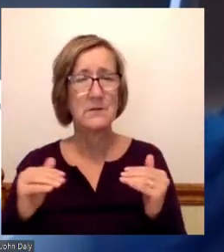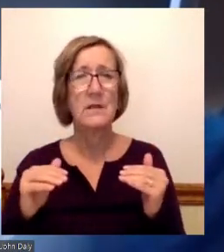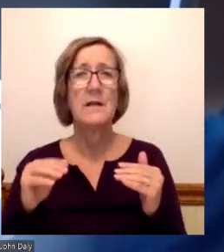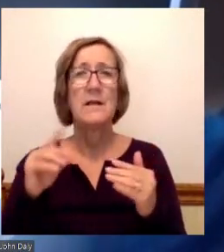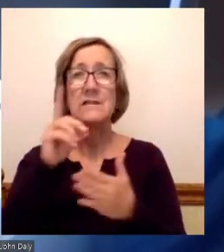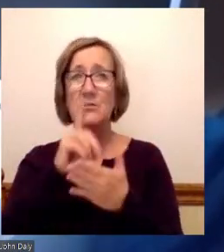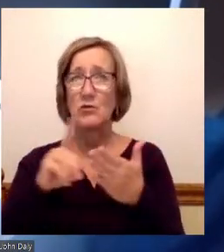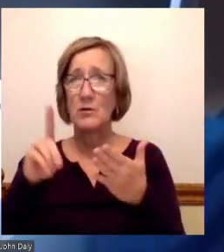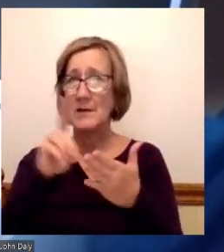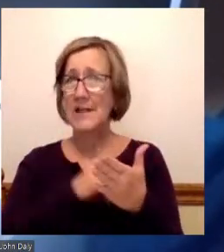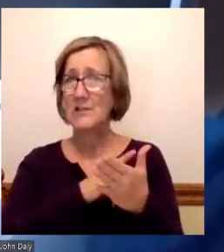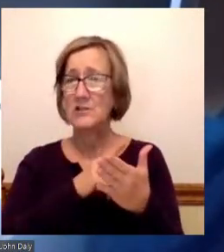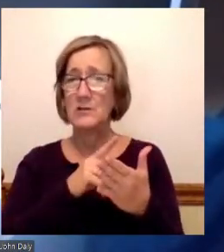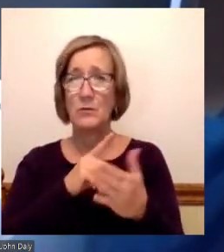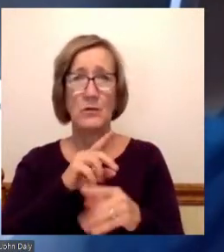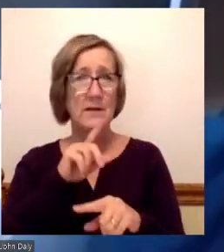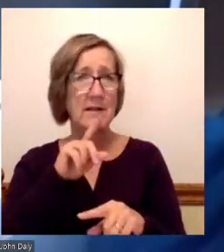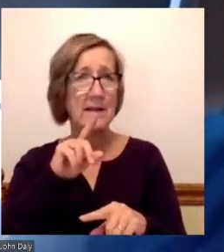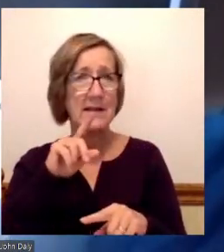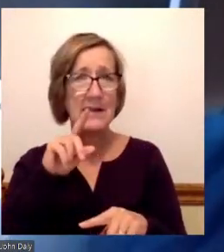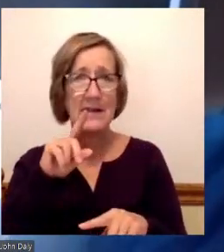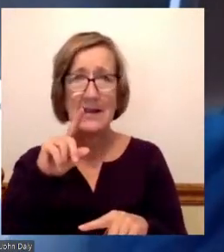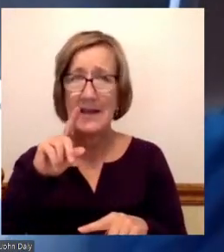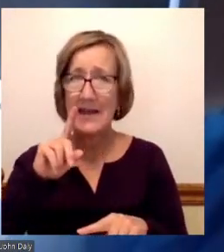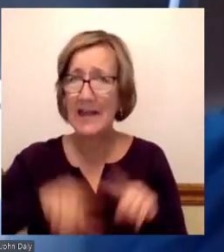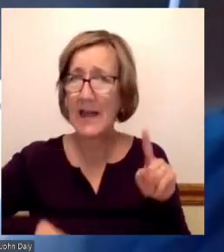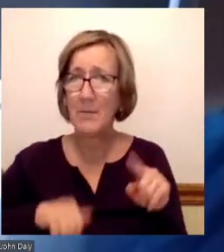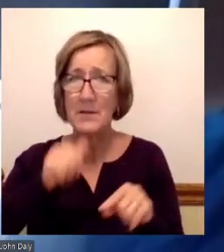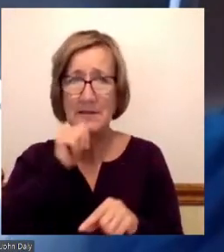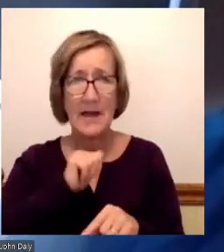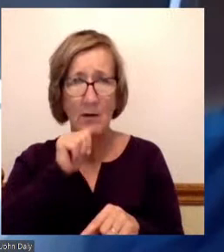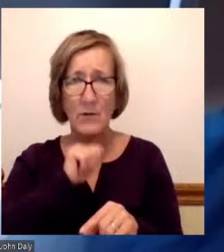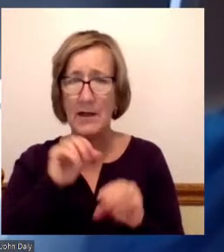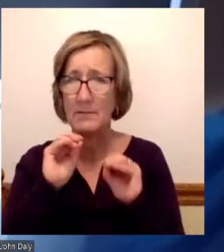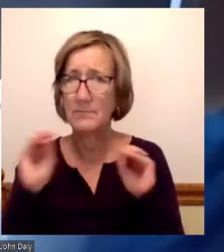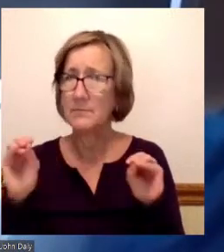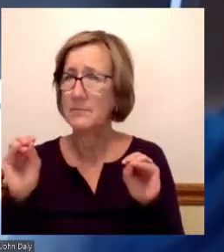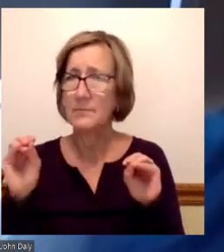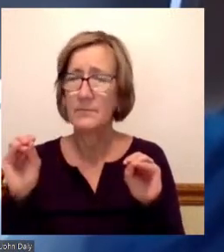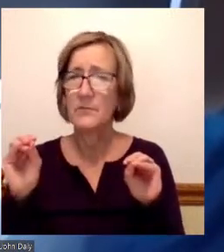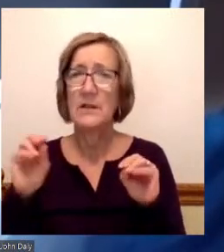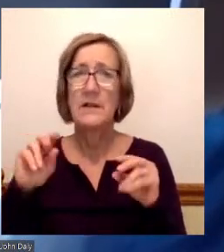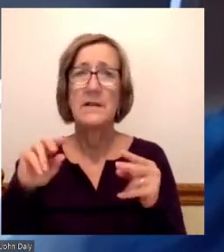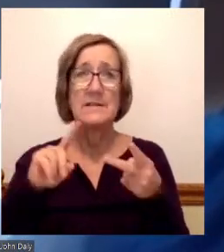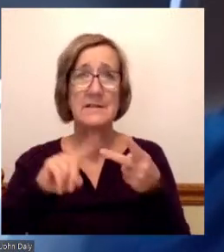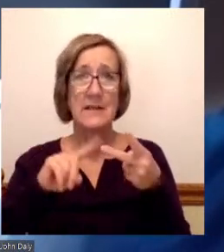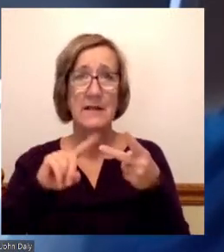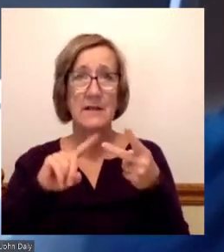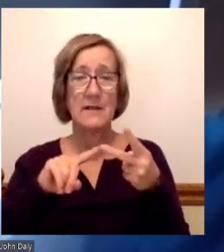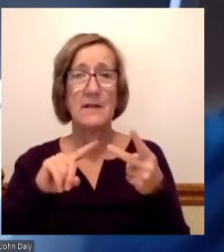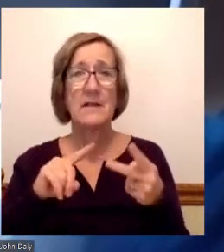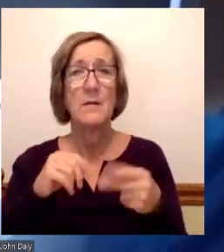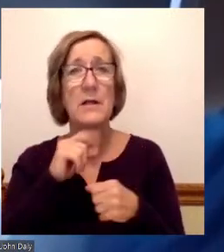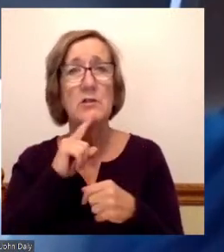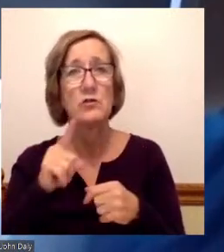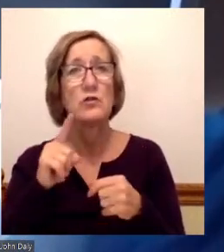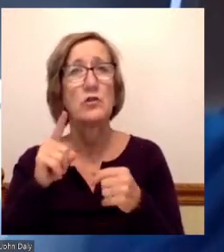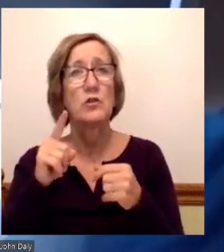is something that will not be tolerated. Second, that I would want to ensure that you build a process